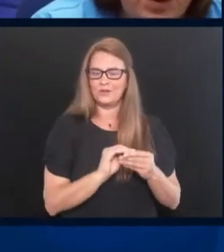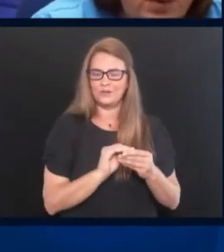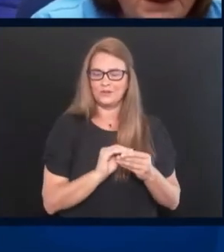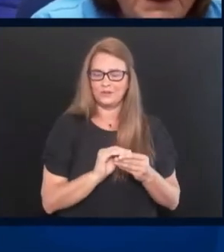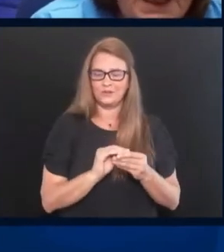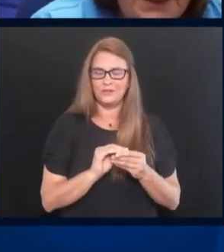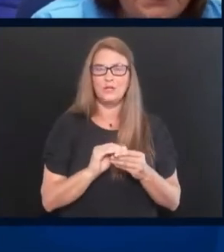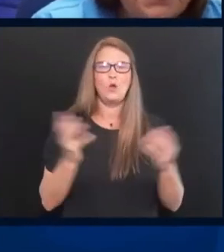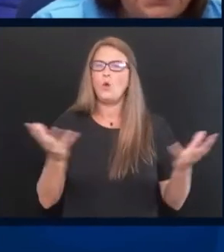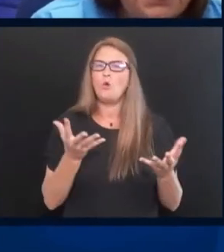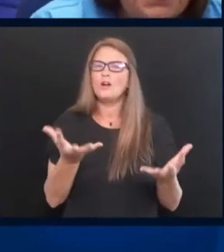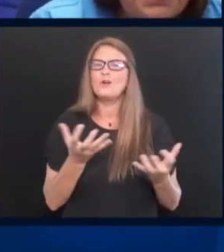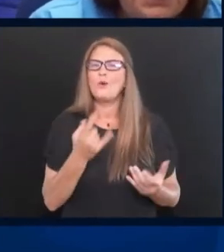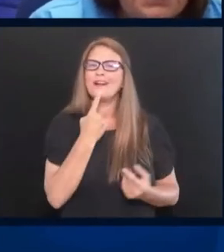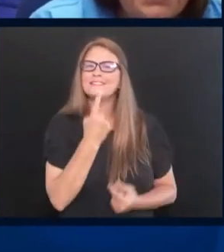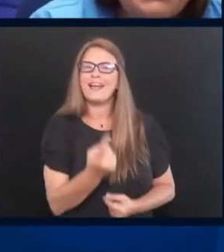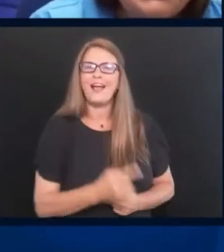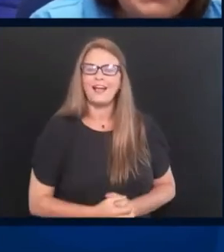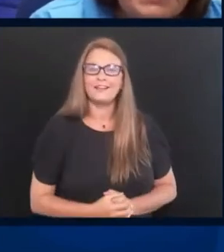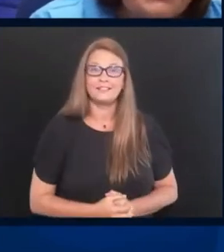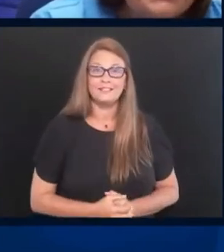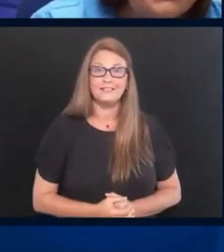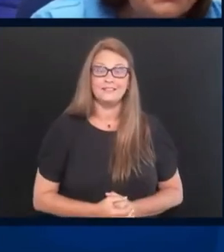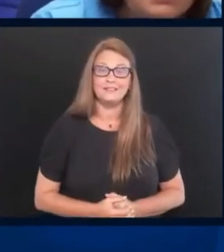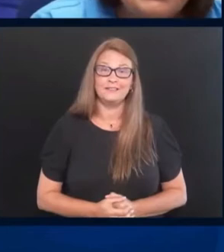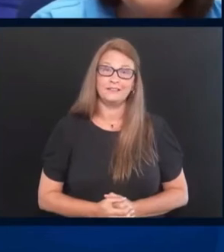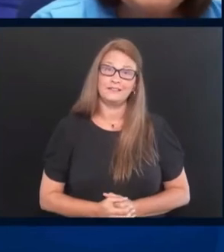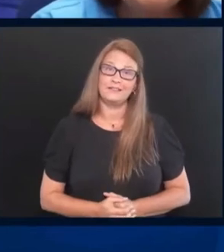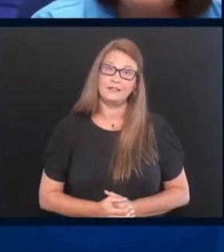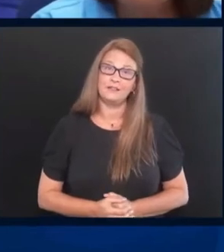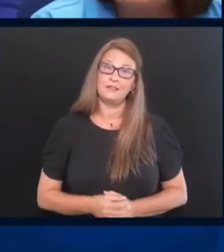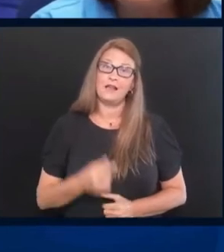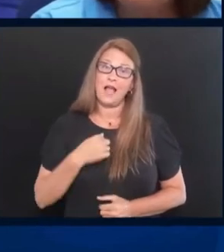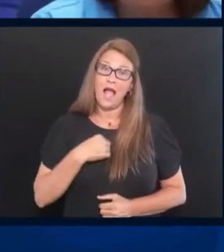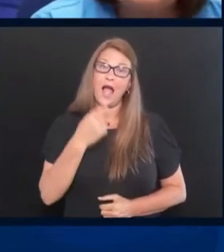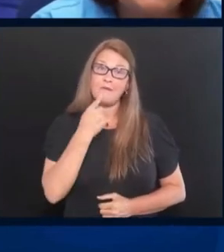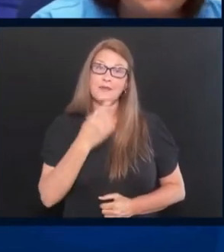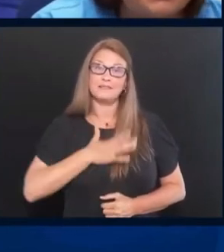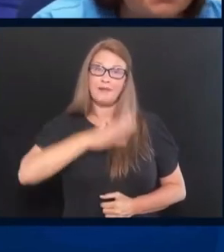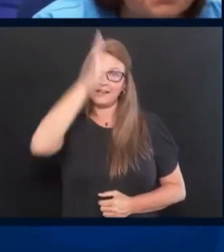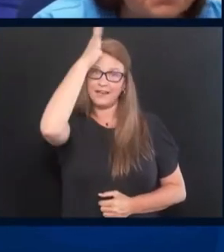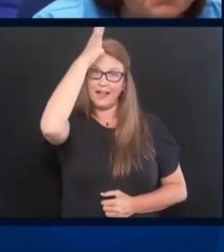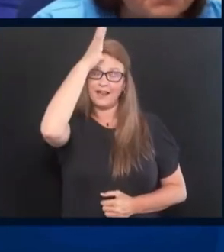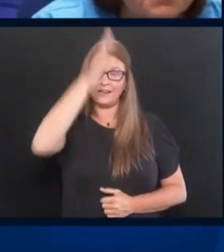him, I said, what do you want to say? He said, I miss my daddy.